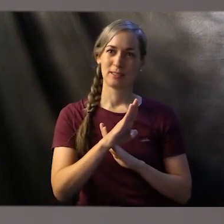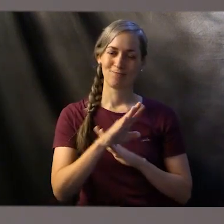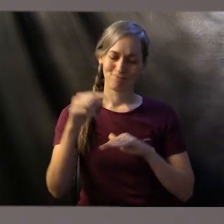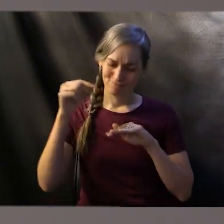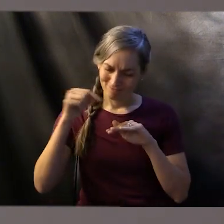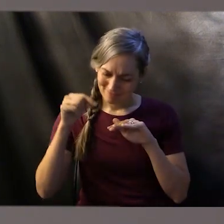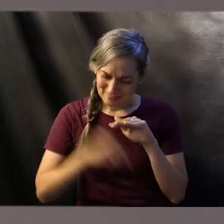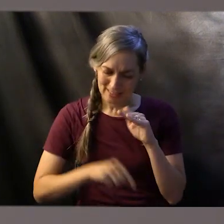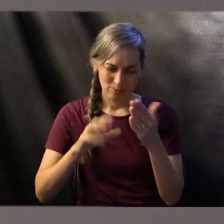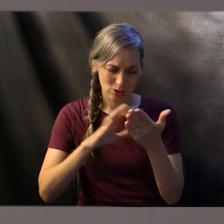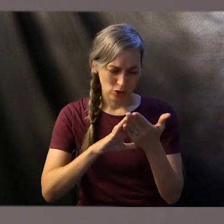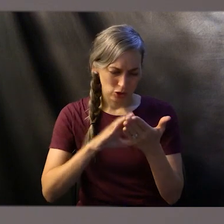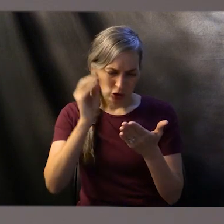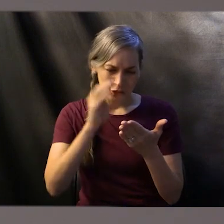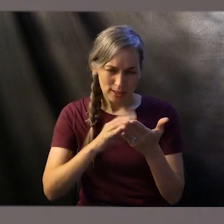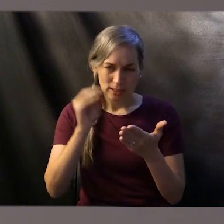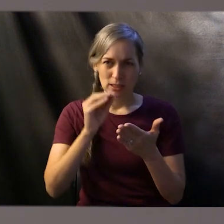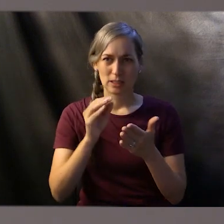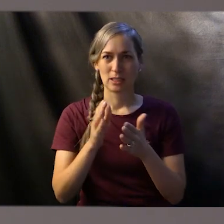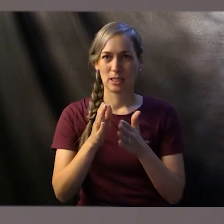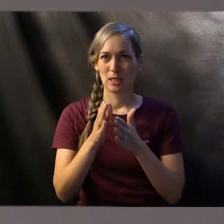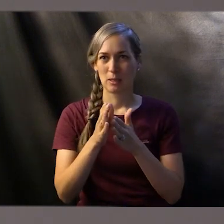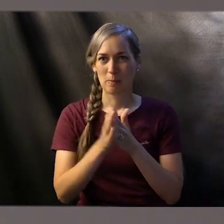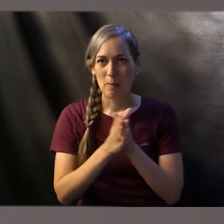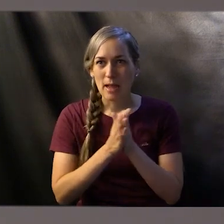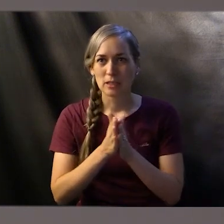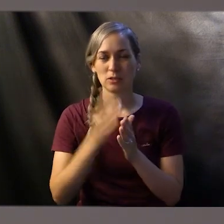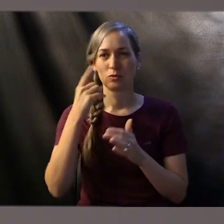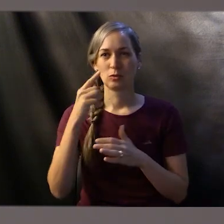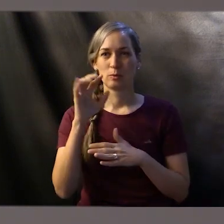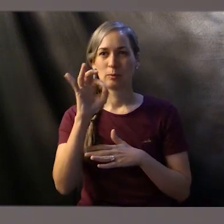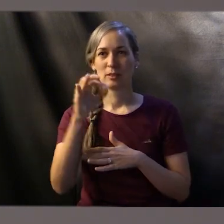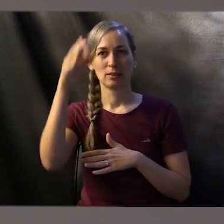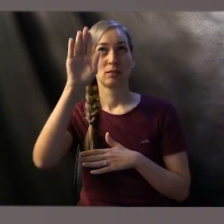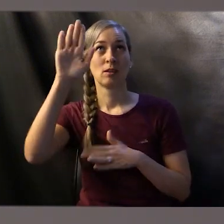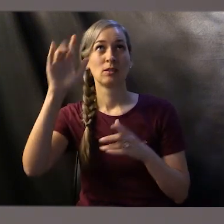for a passion for preaching God's word.